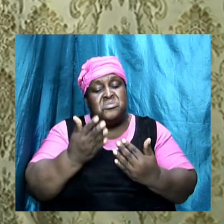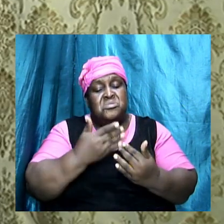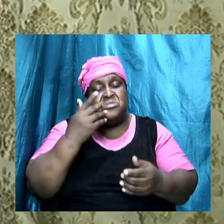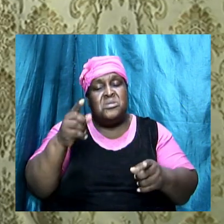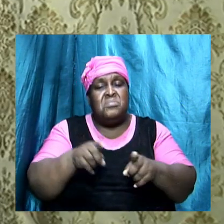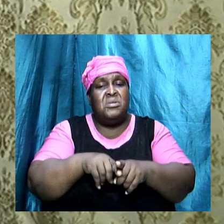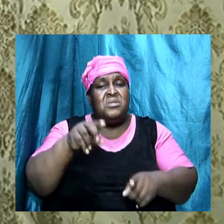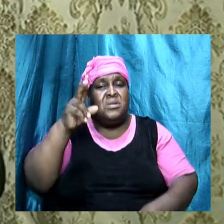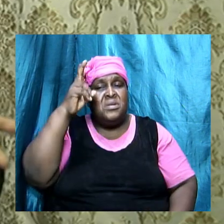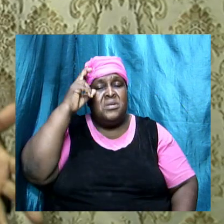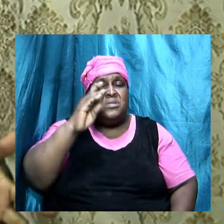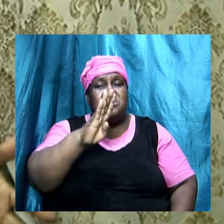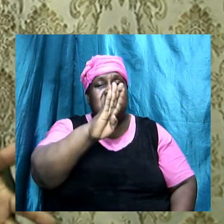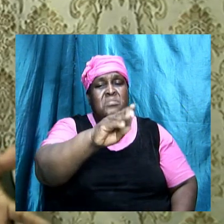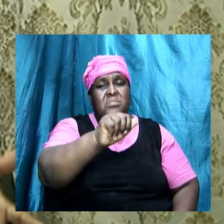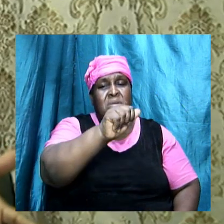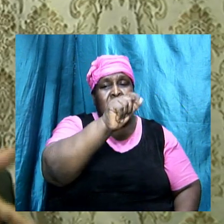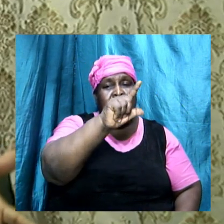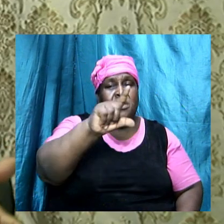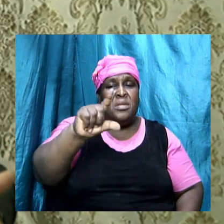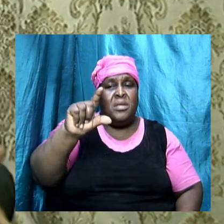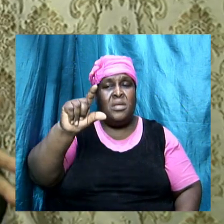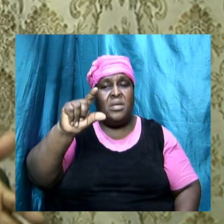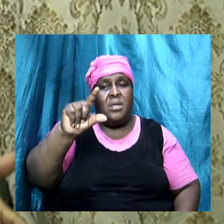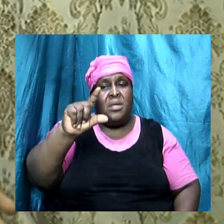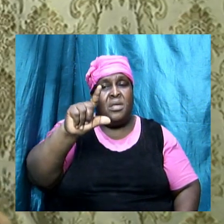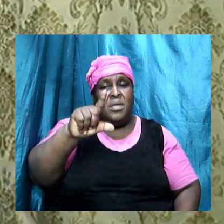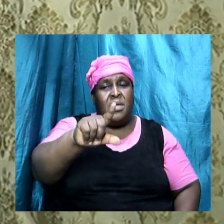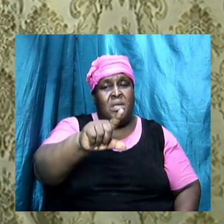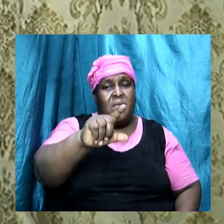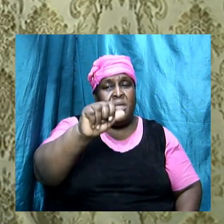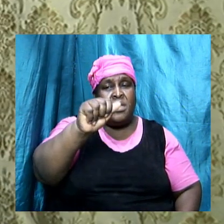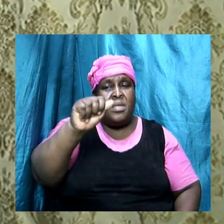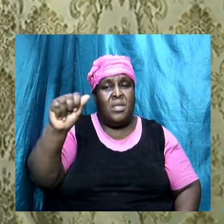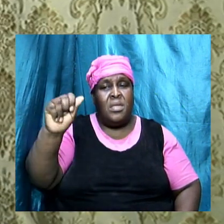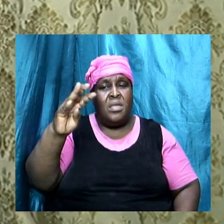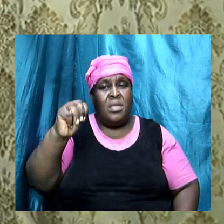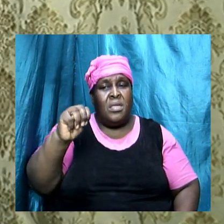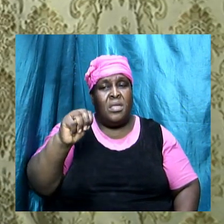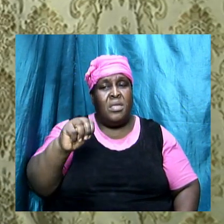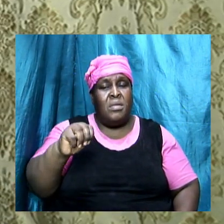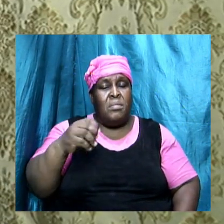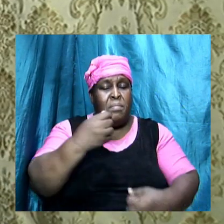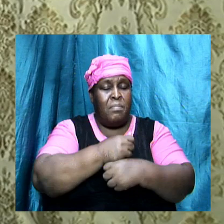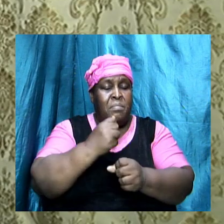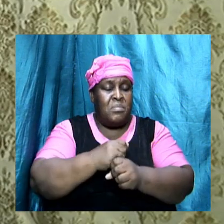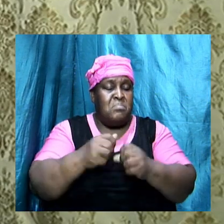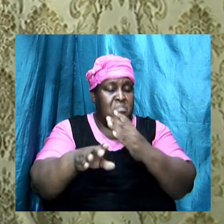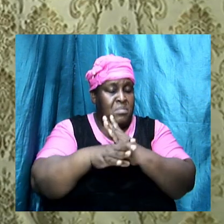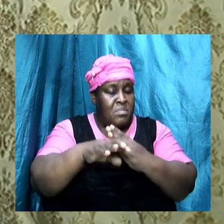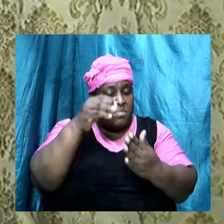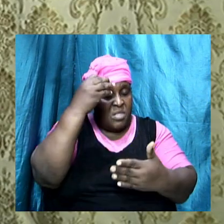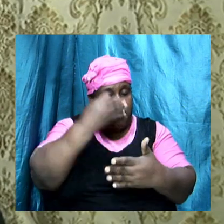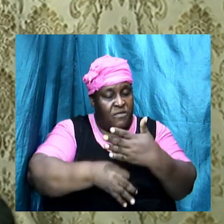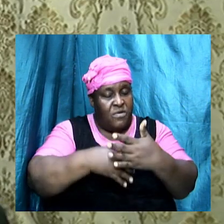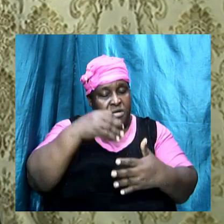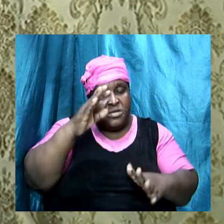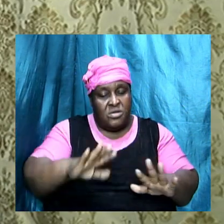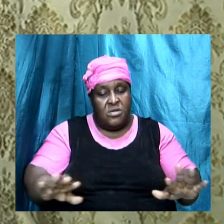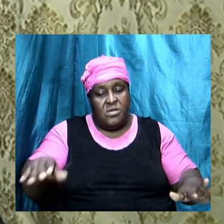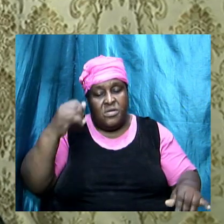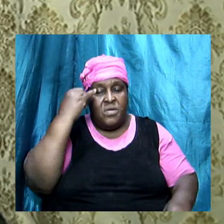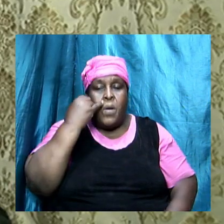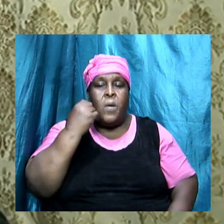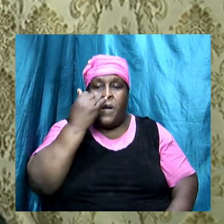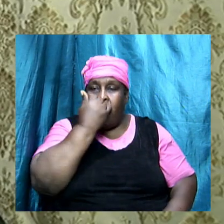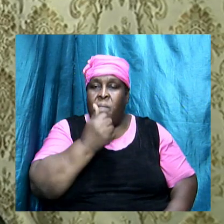Balaam Balaam advised Balaam to cast tumbling blocks before the children of Israel but hear what the doctrine of